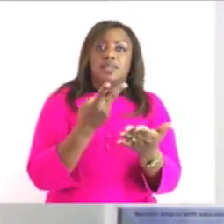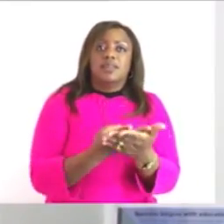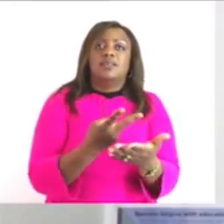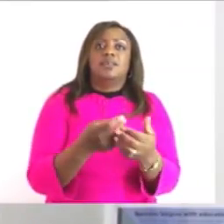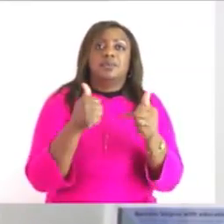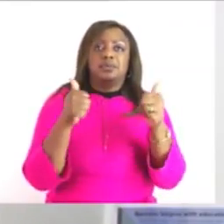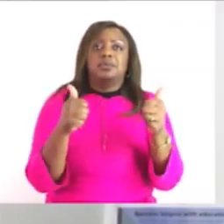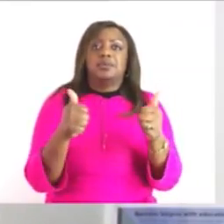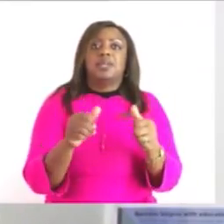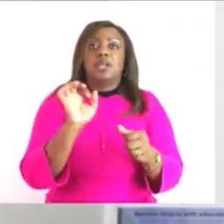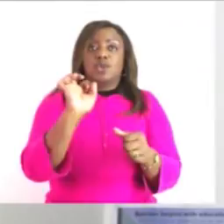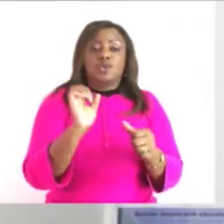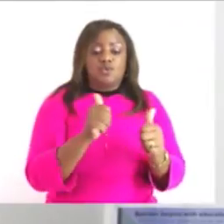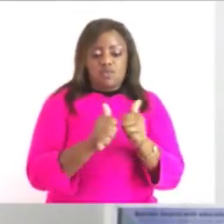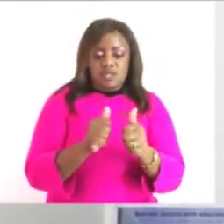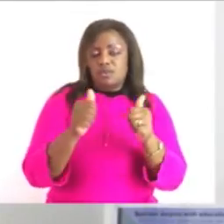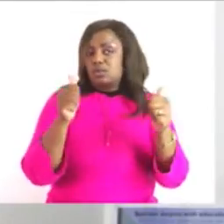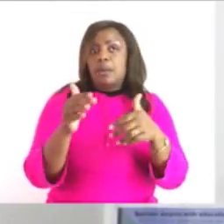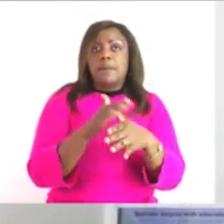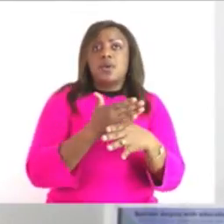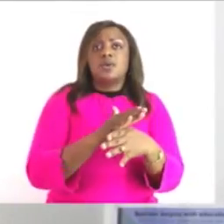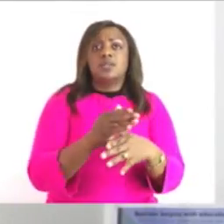estimation your estimation is good because